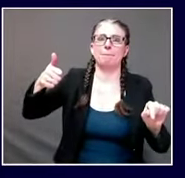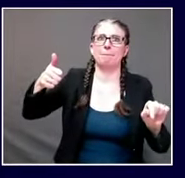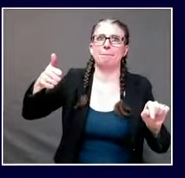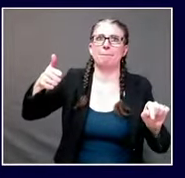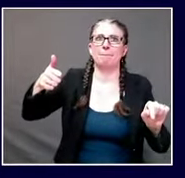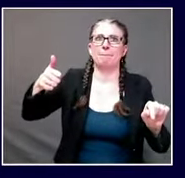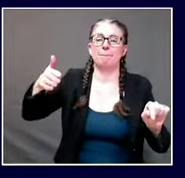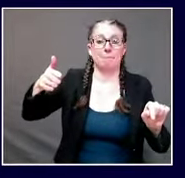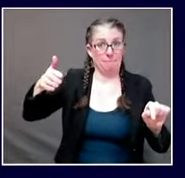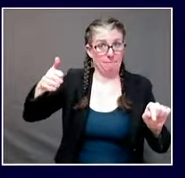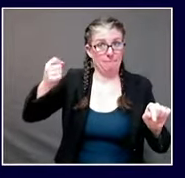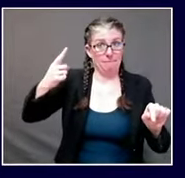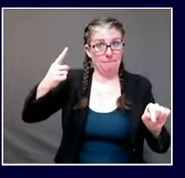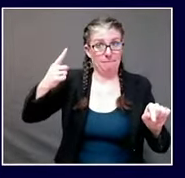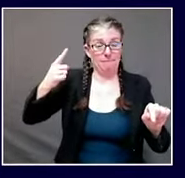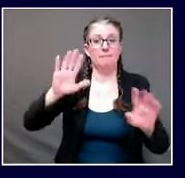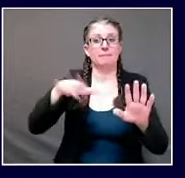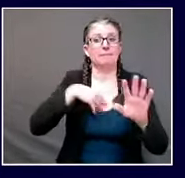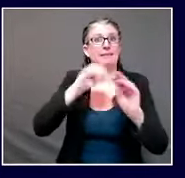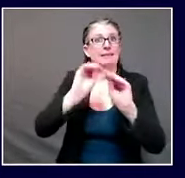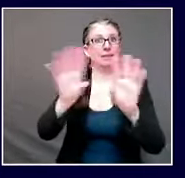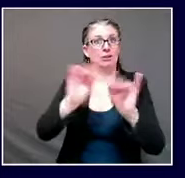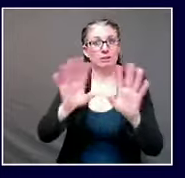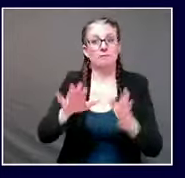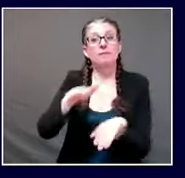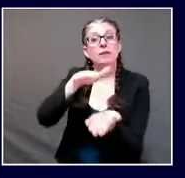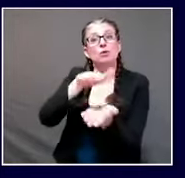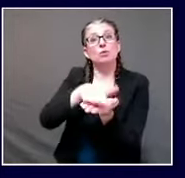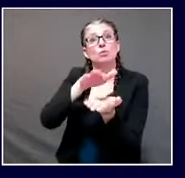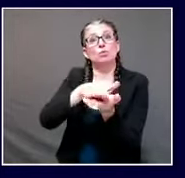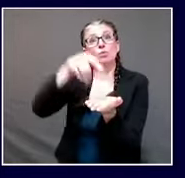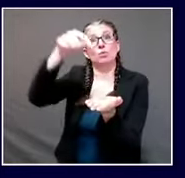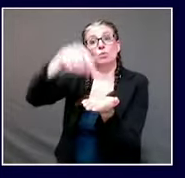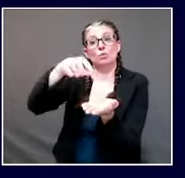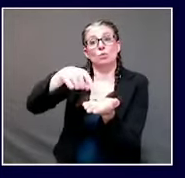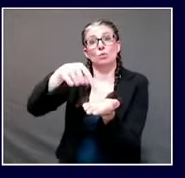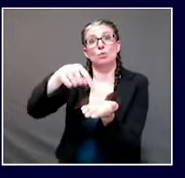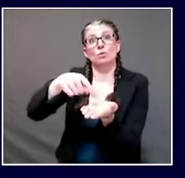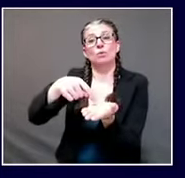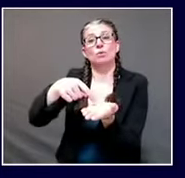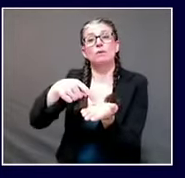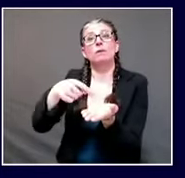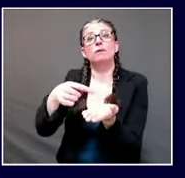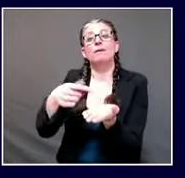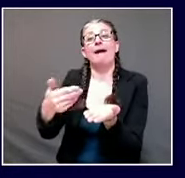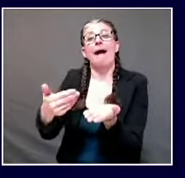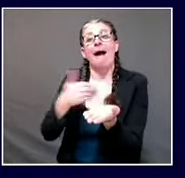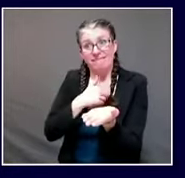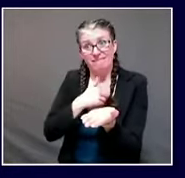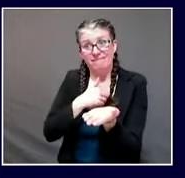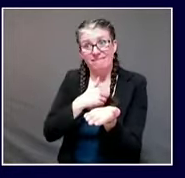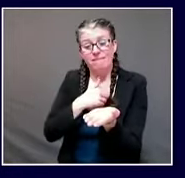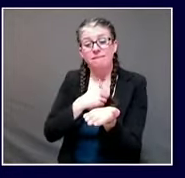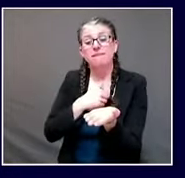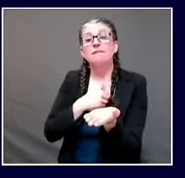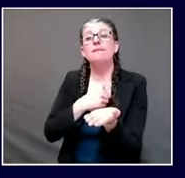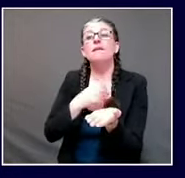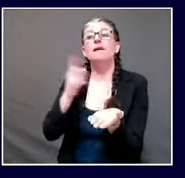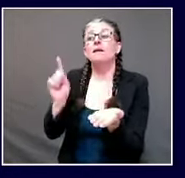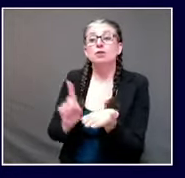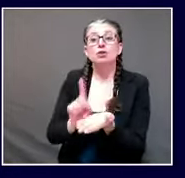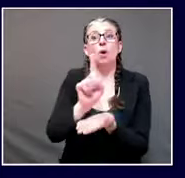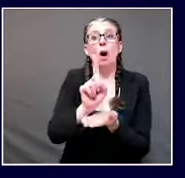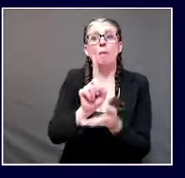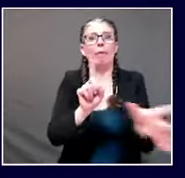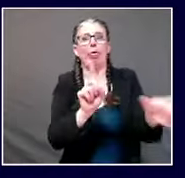covet 19 in schools instead what we have seen is that cases are detected because of the fact that schools themselves